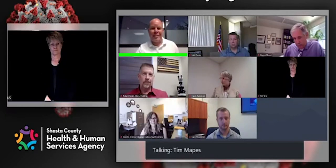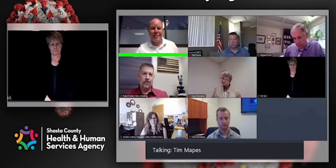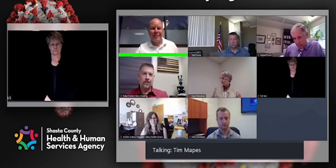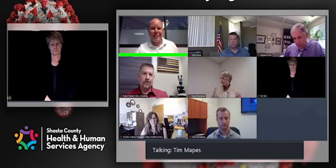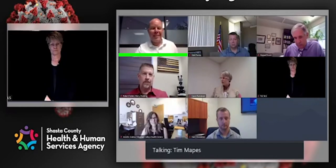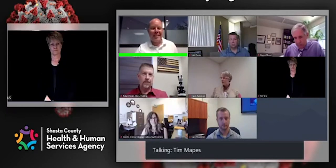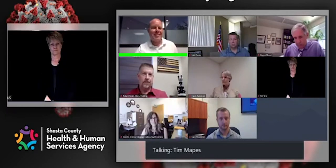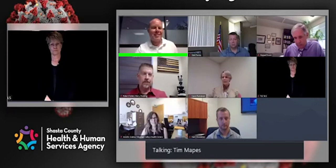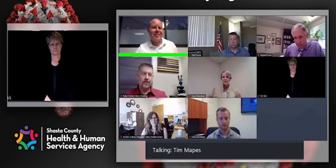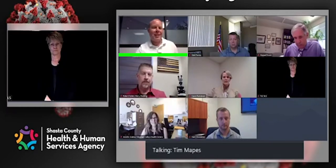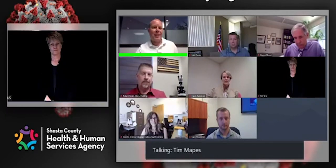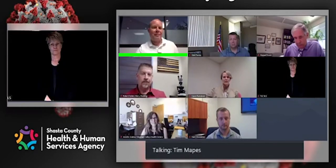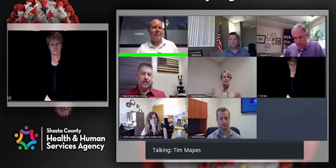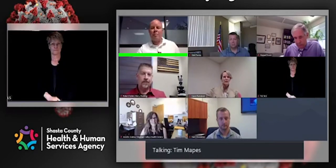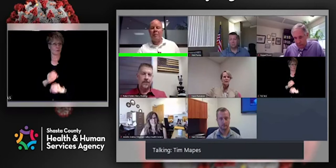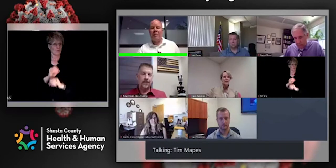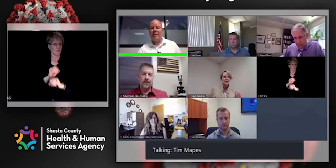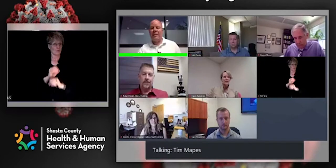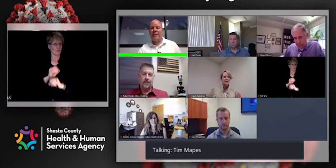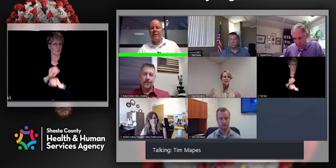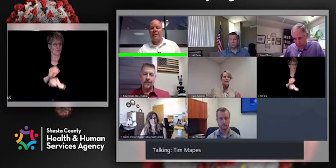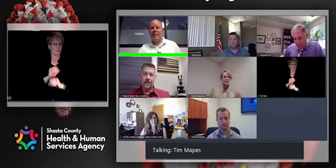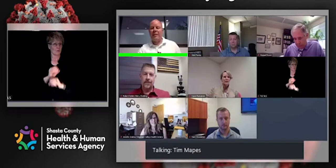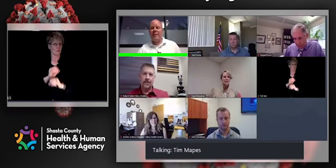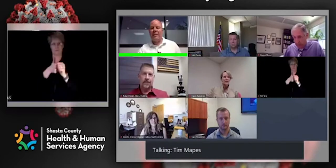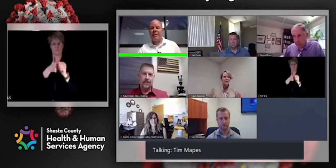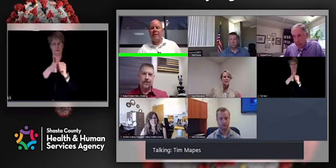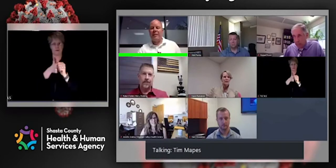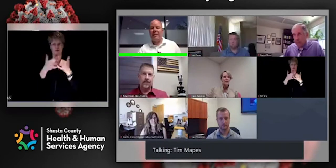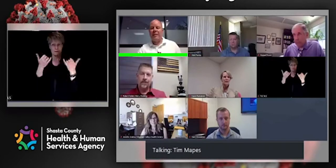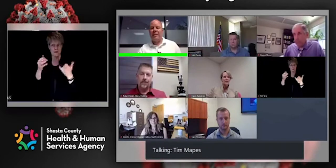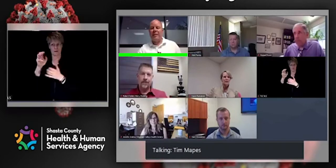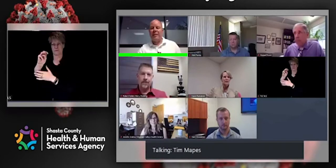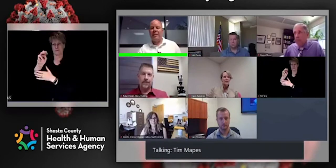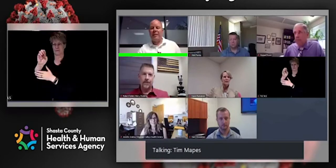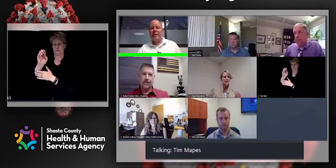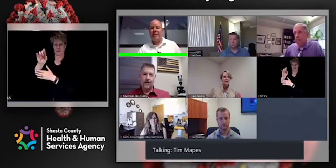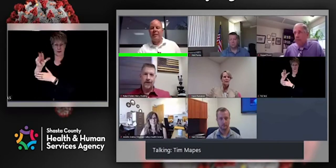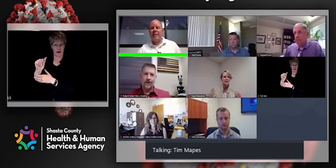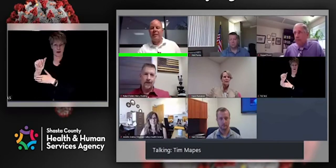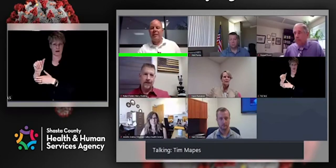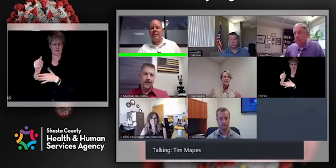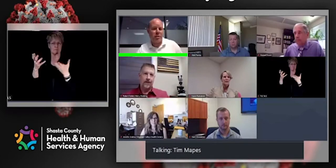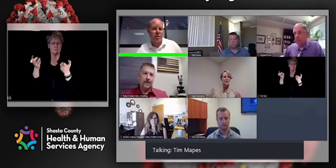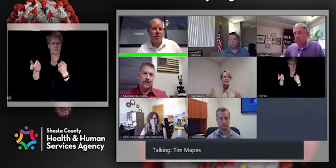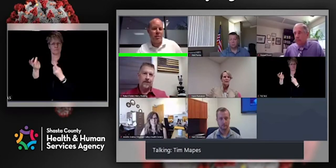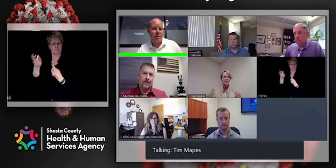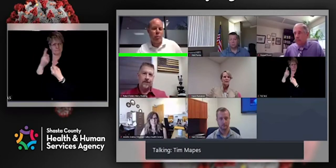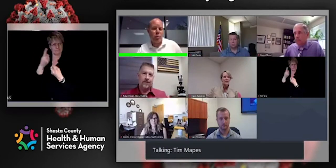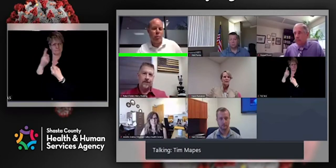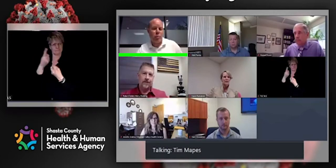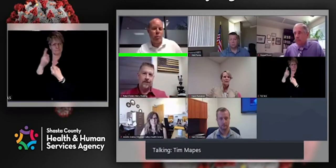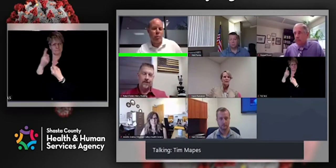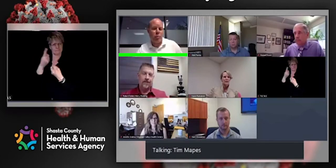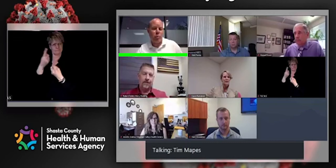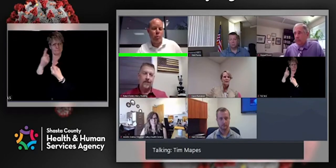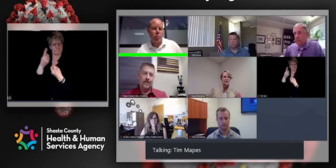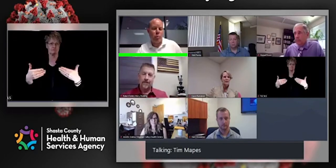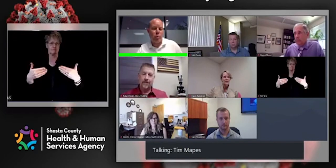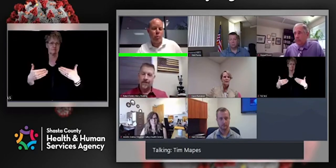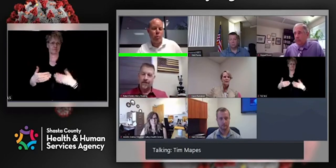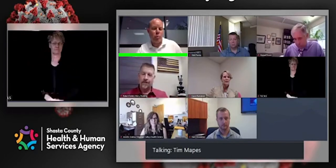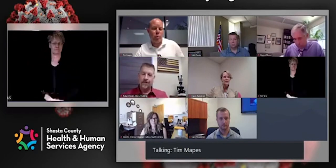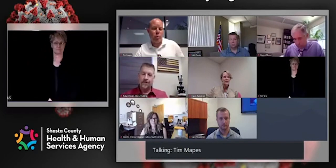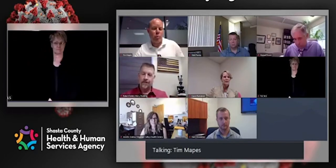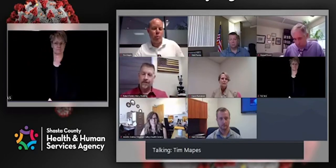And seeing no other updates, for our media that are on the call, if you would like to begin asking your questions, we are ready for you.